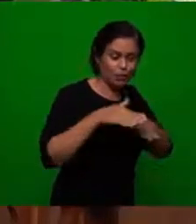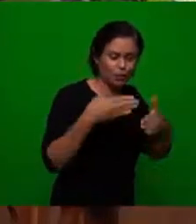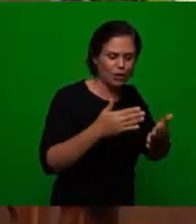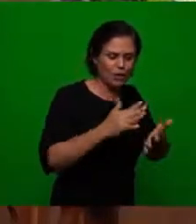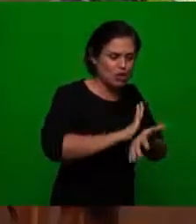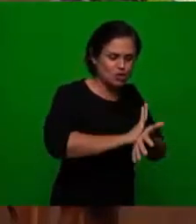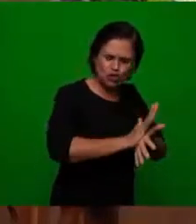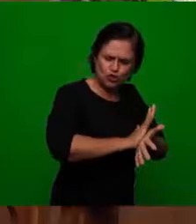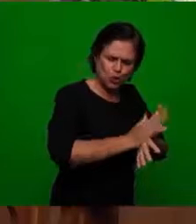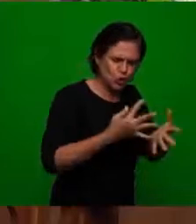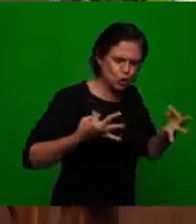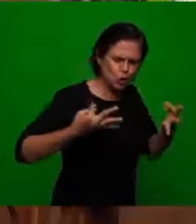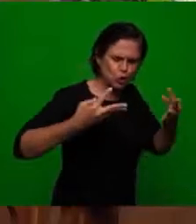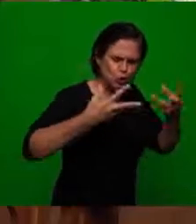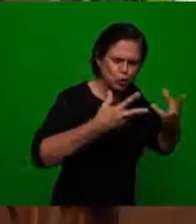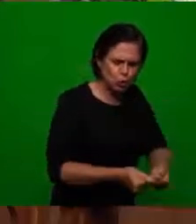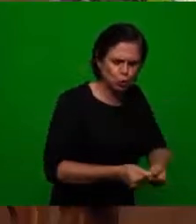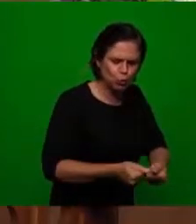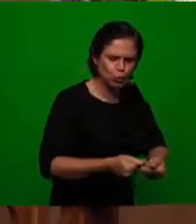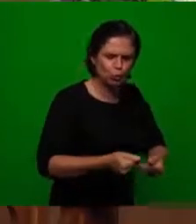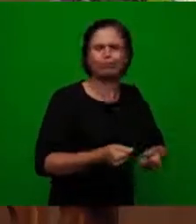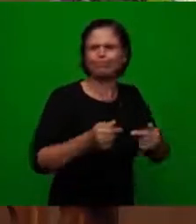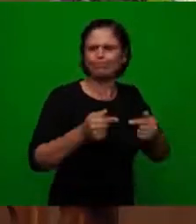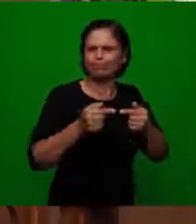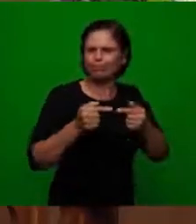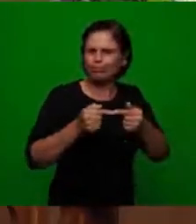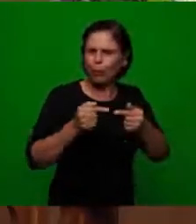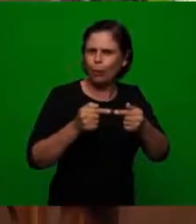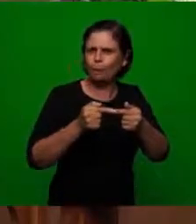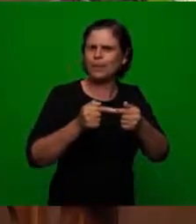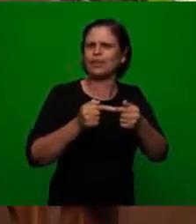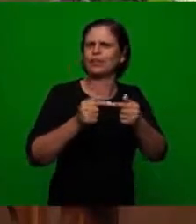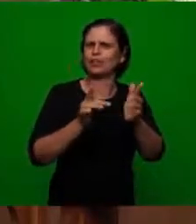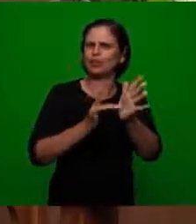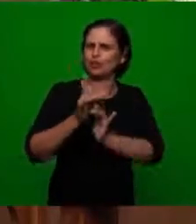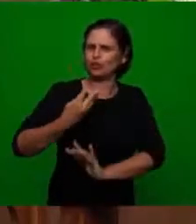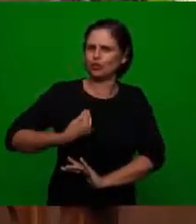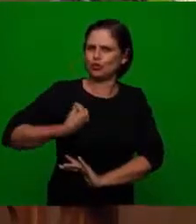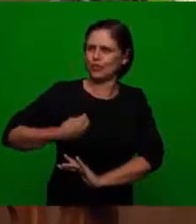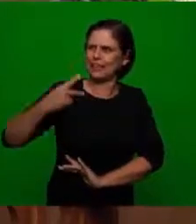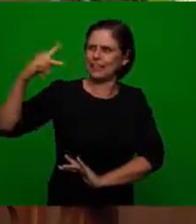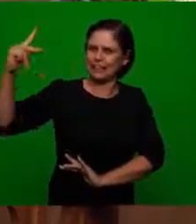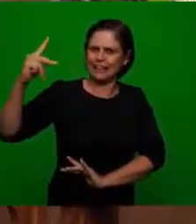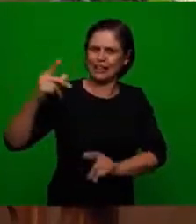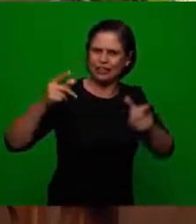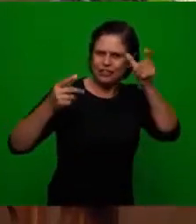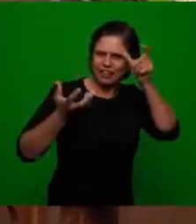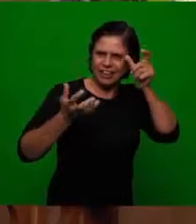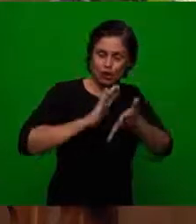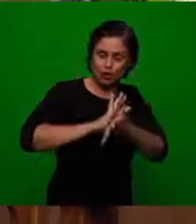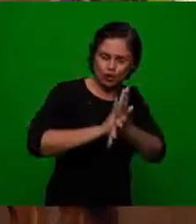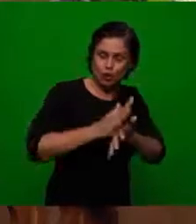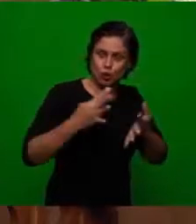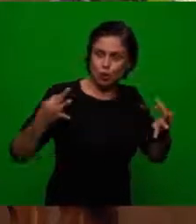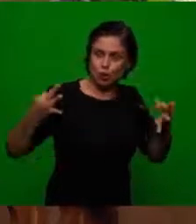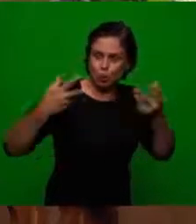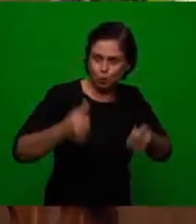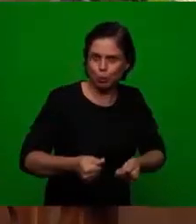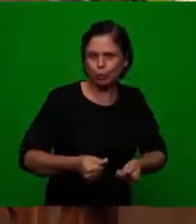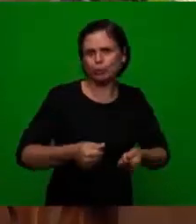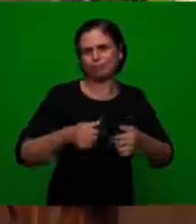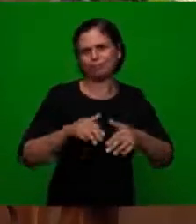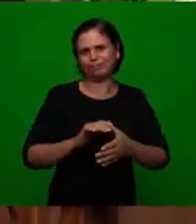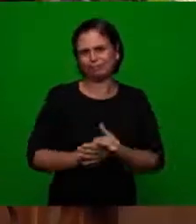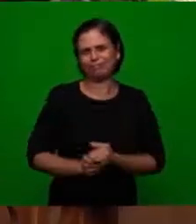objective was to destroy everything that was related to the resurrection of Jesus because with the resurrection of Jesus the